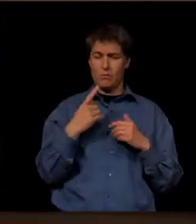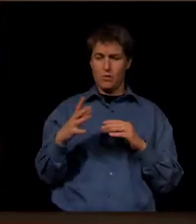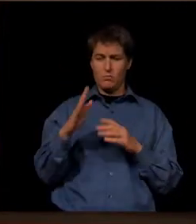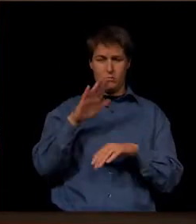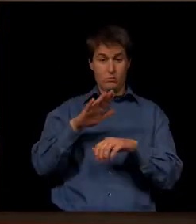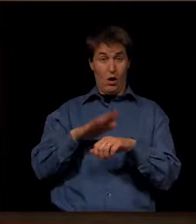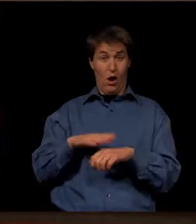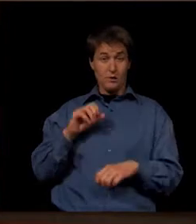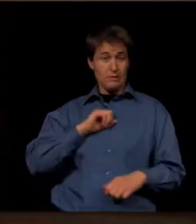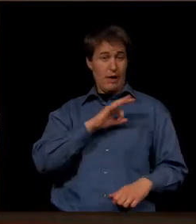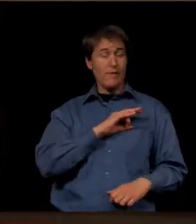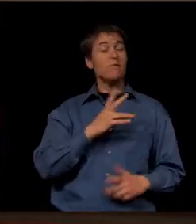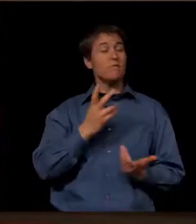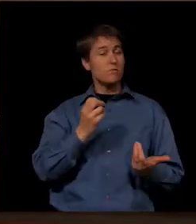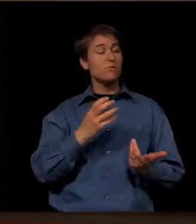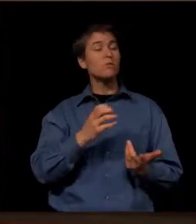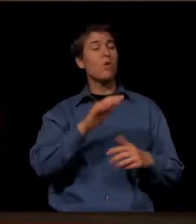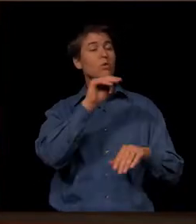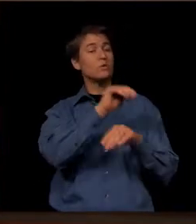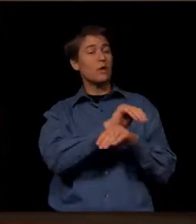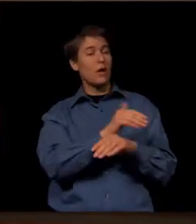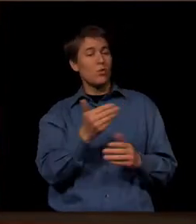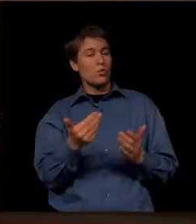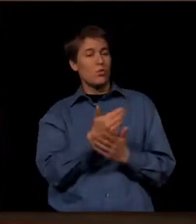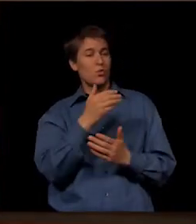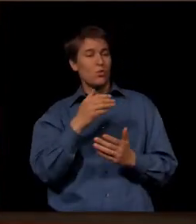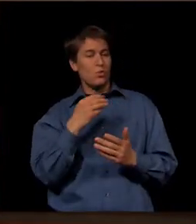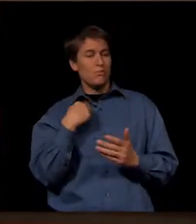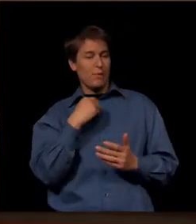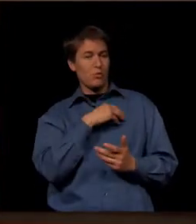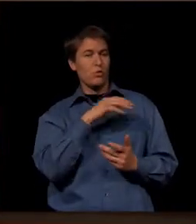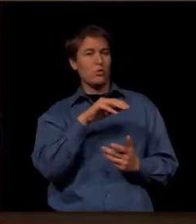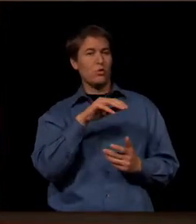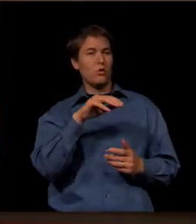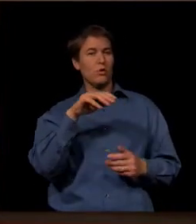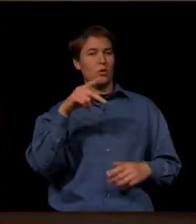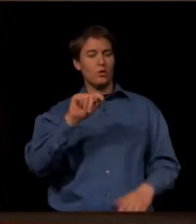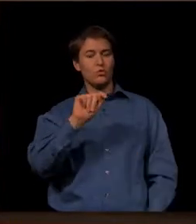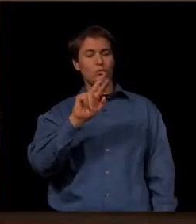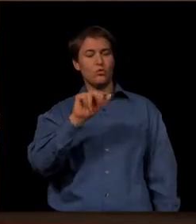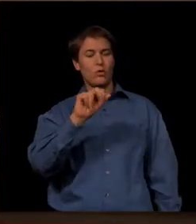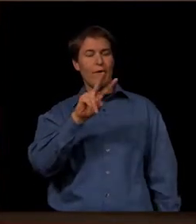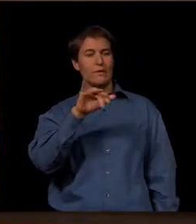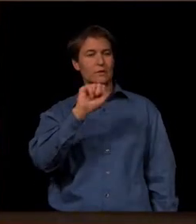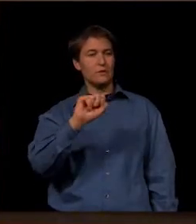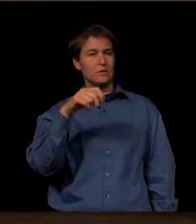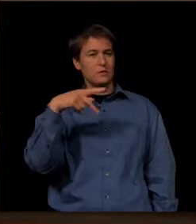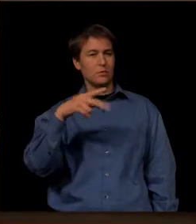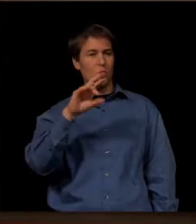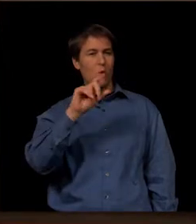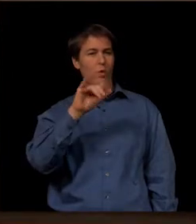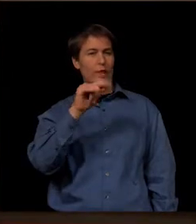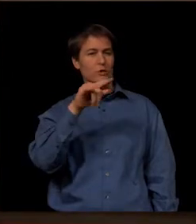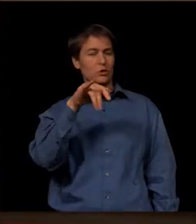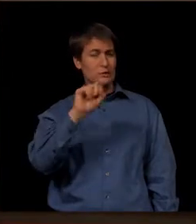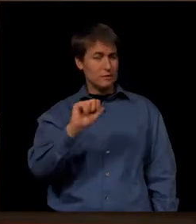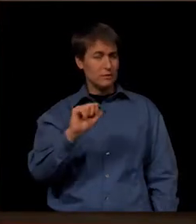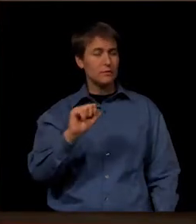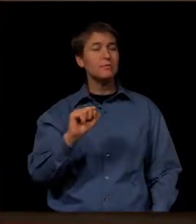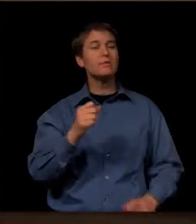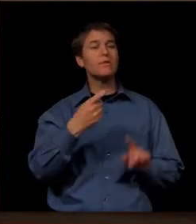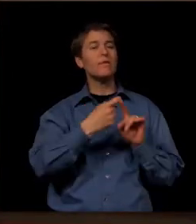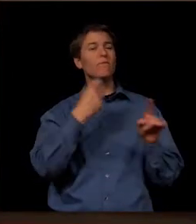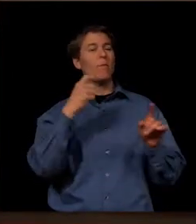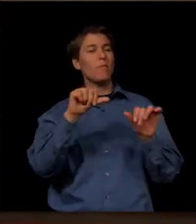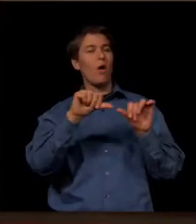staff. And so tonight, a new member of the USD team is Travis Prolangi. Travis, if you'd stand. Travis comes to us